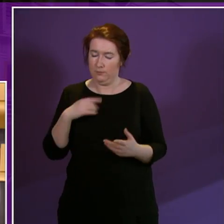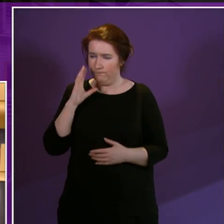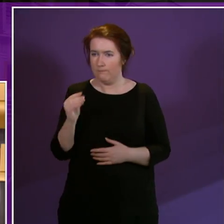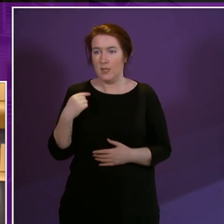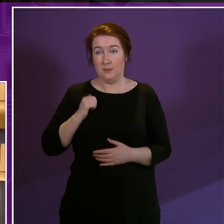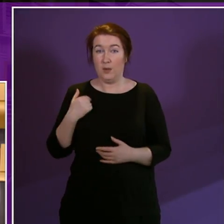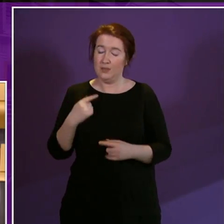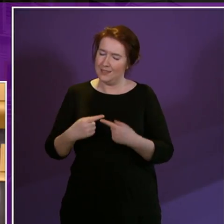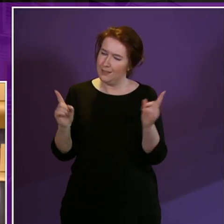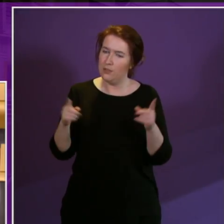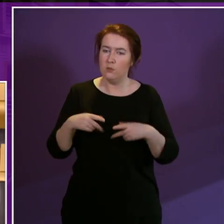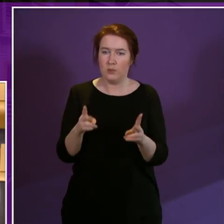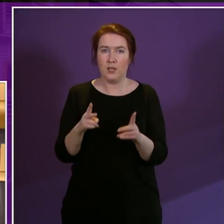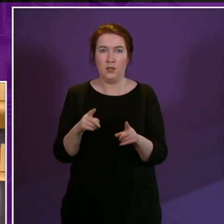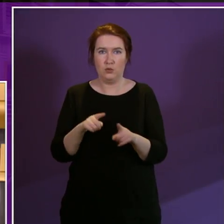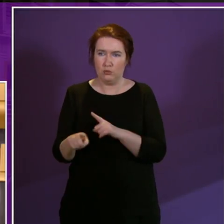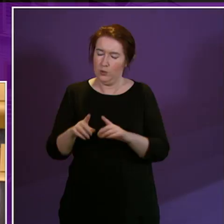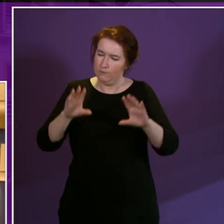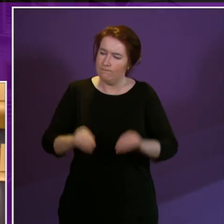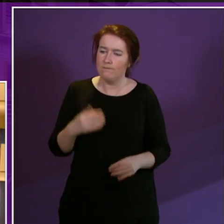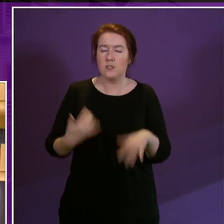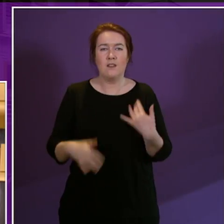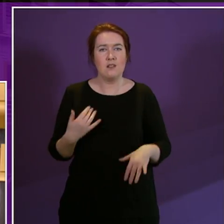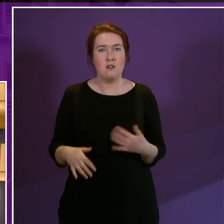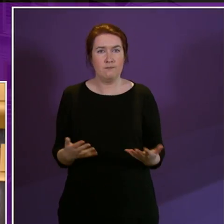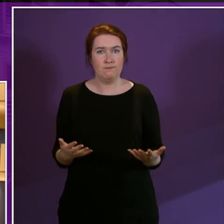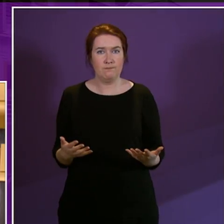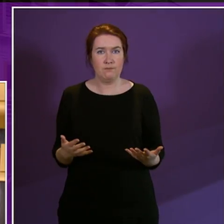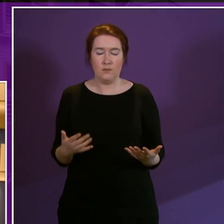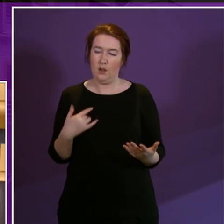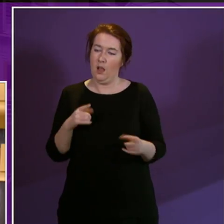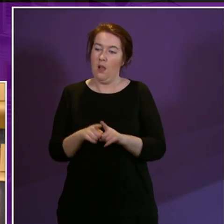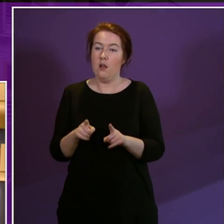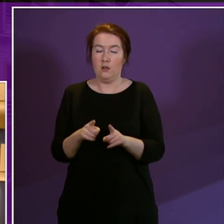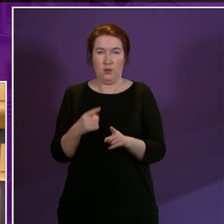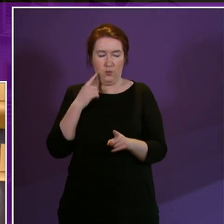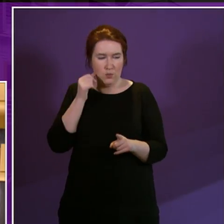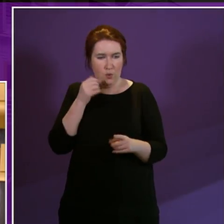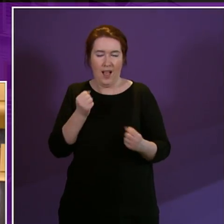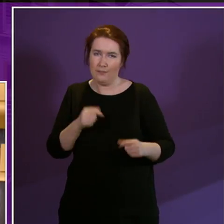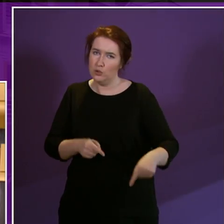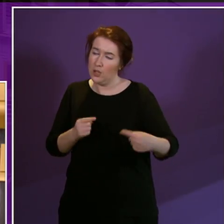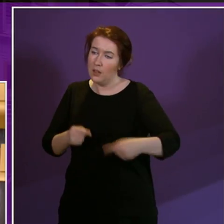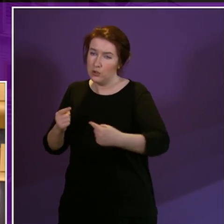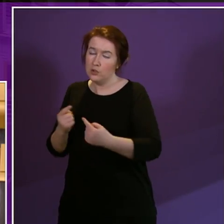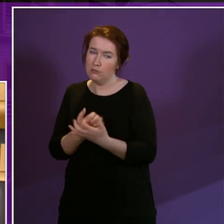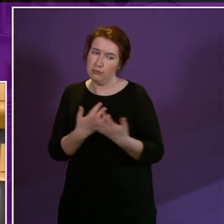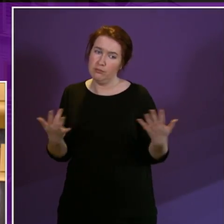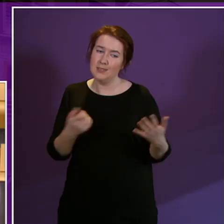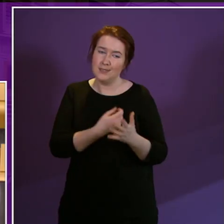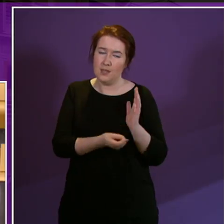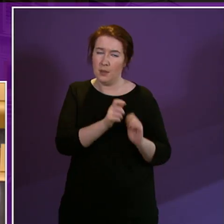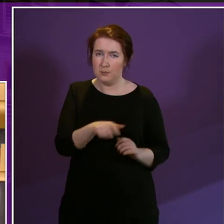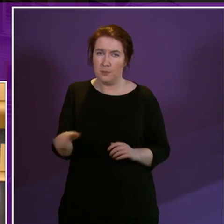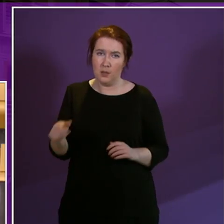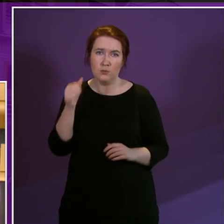choices to alleviate that suffering. But building in the light of the challenges still faced by disabled